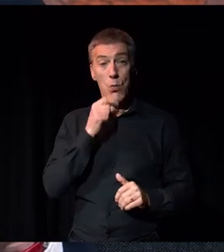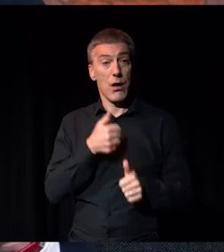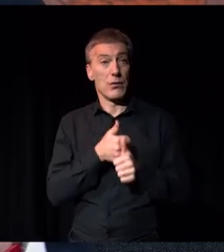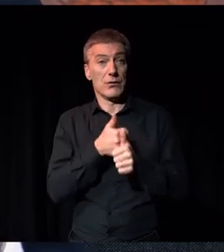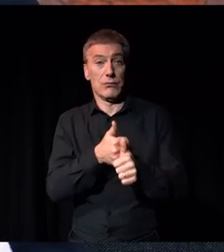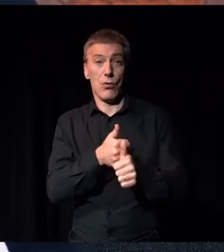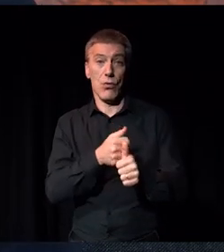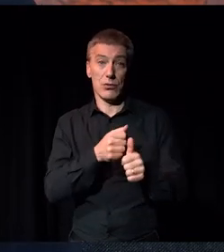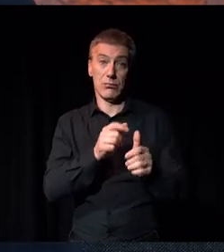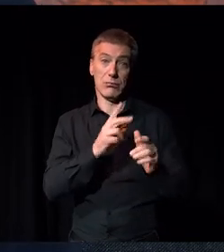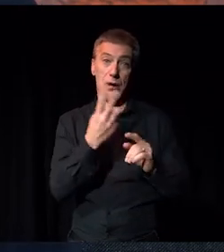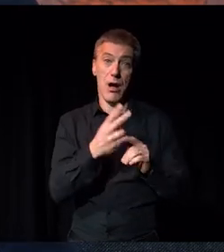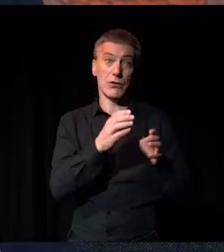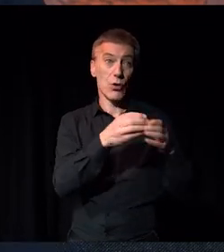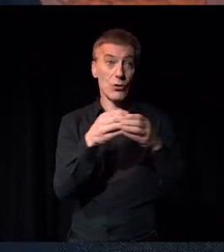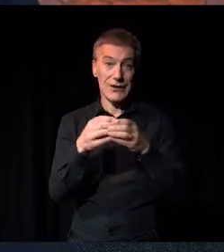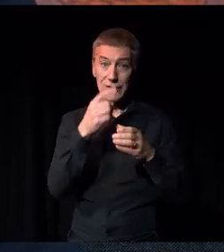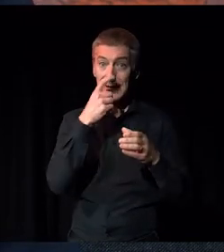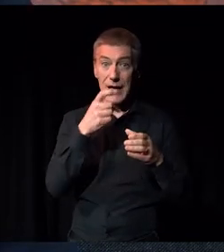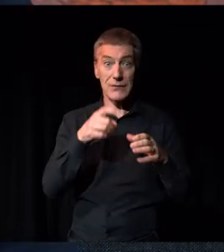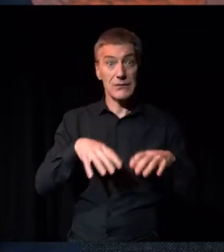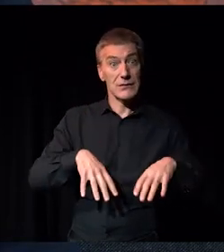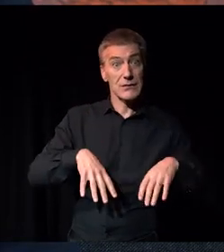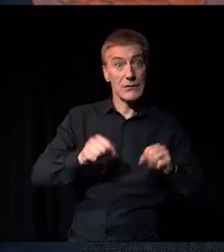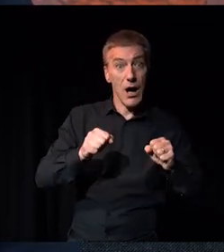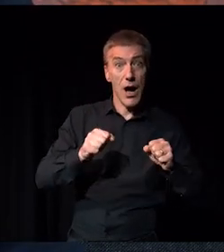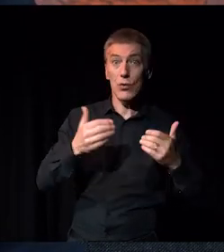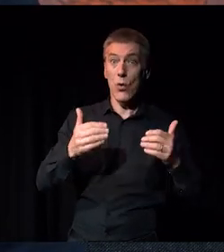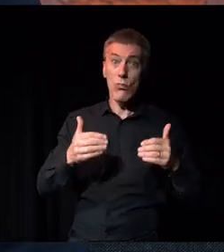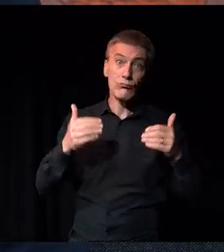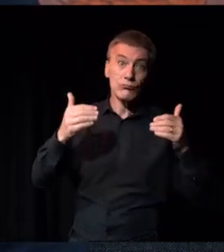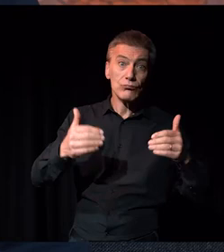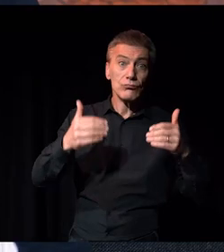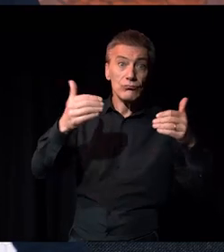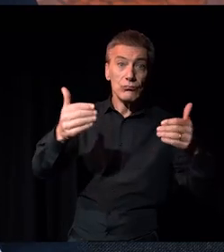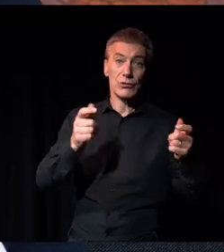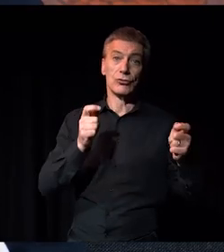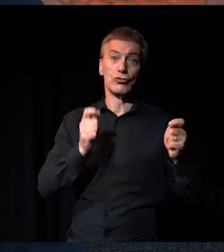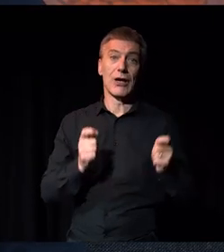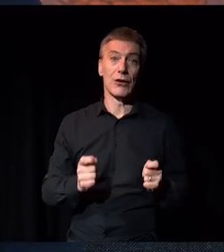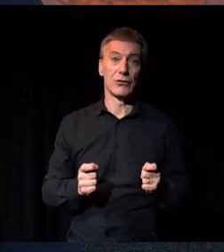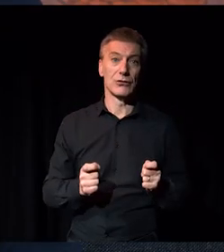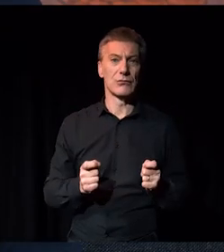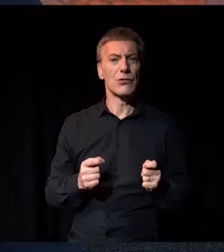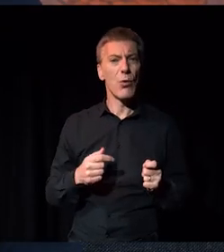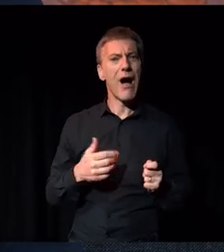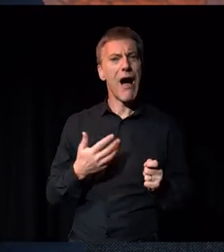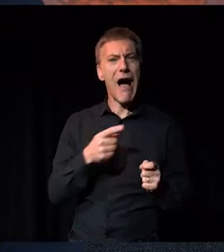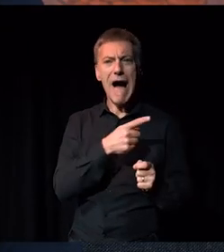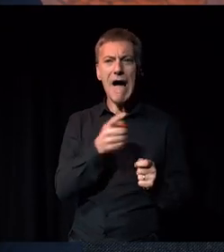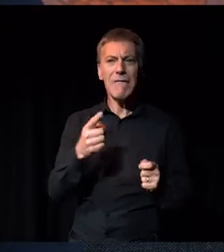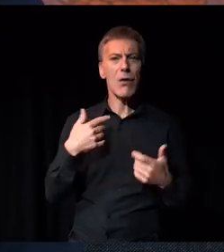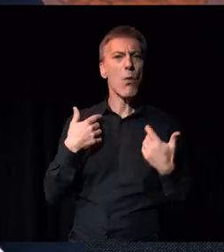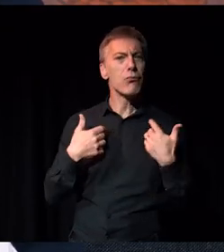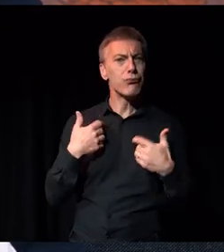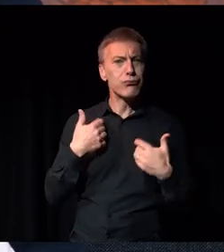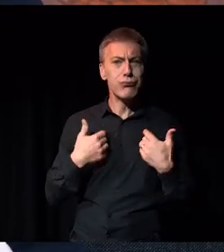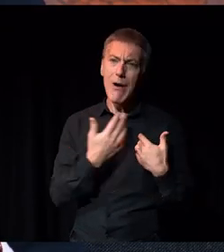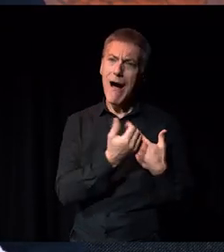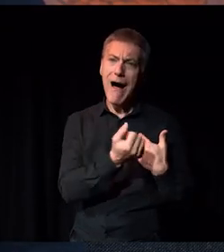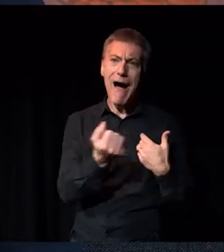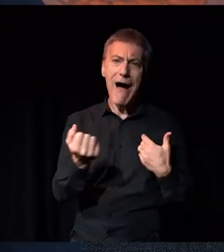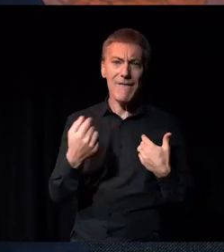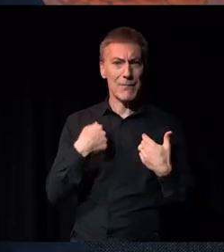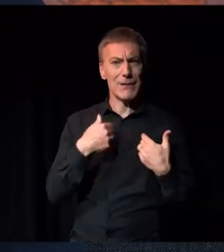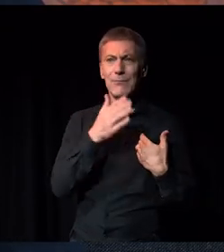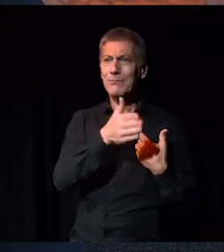make a start or to make the next step. And it feels like there's a real appetite now. I've been talking